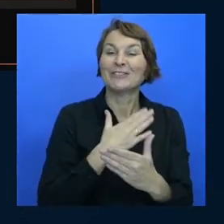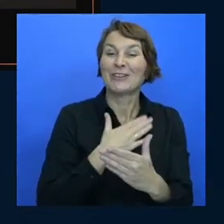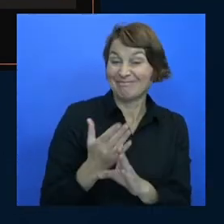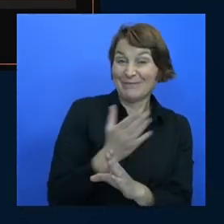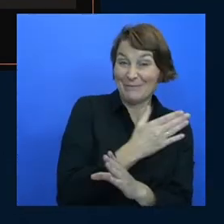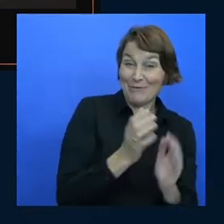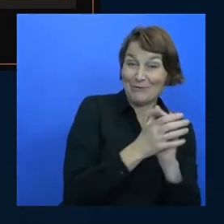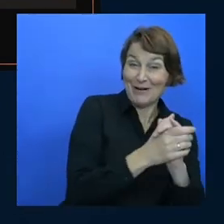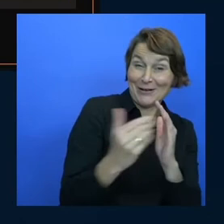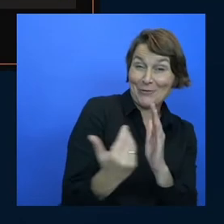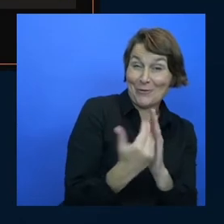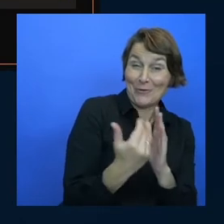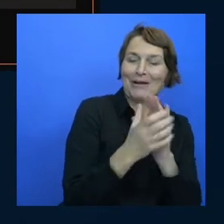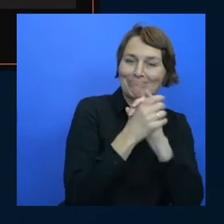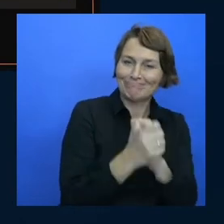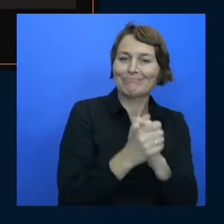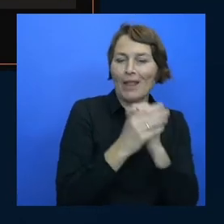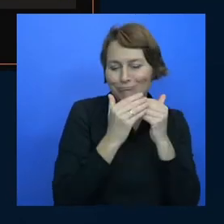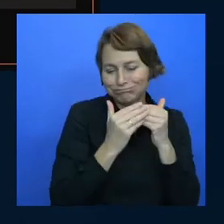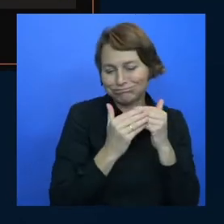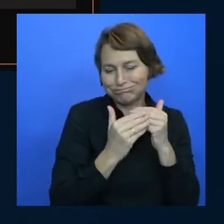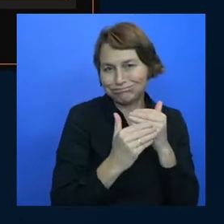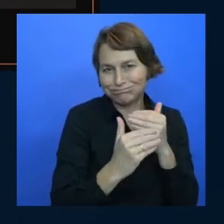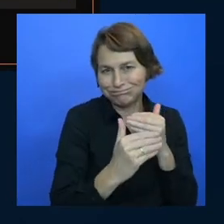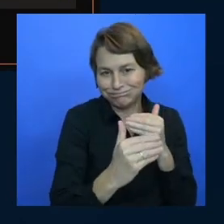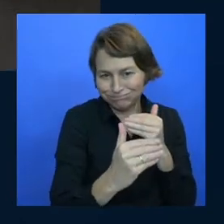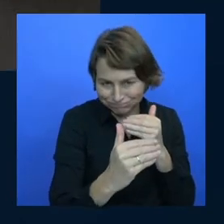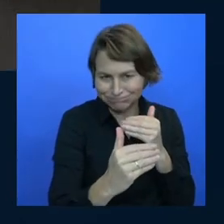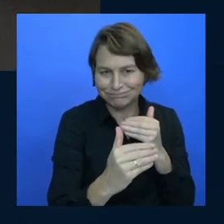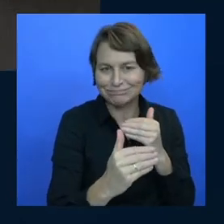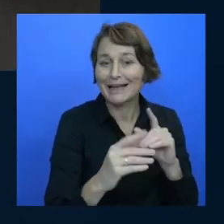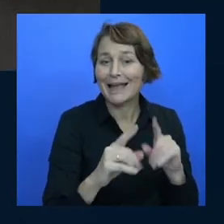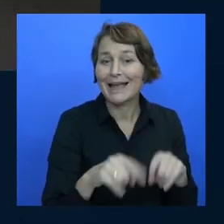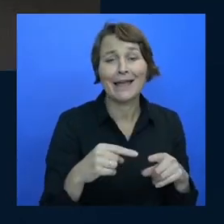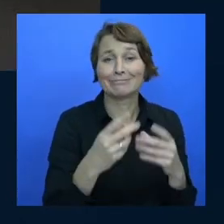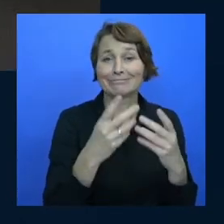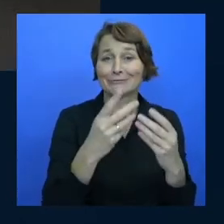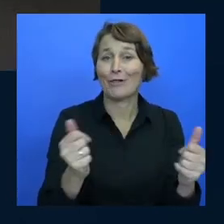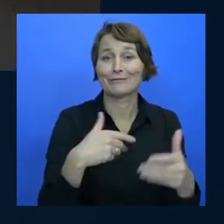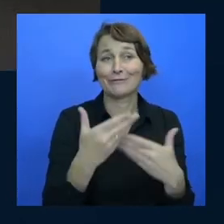lovely actor friend and then we went to have a taco and it worked out very nicely for everyone